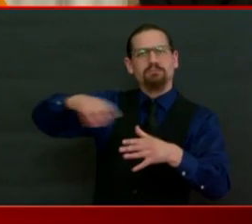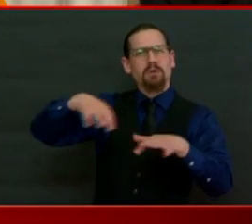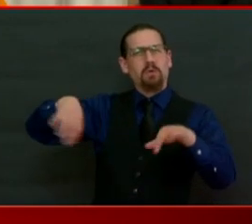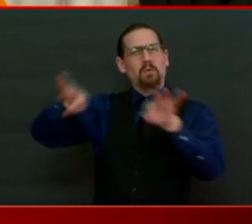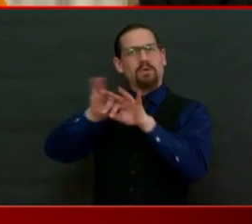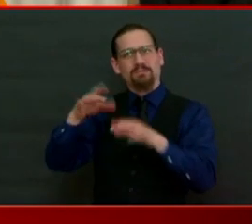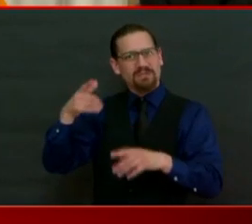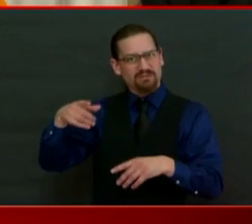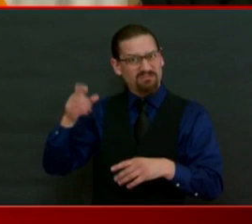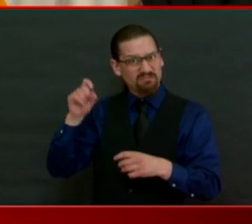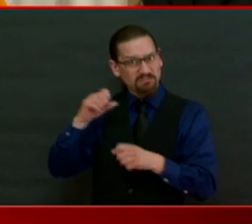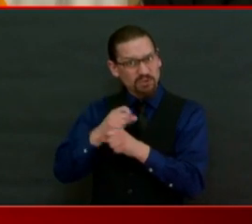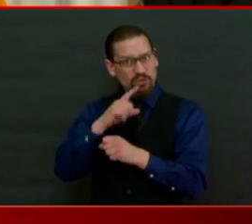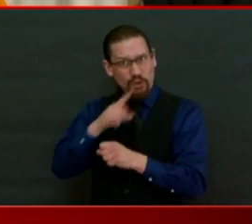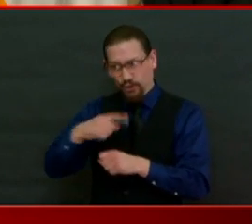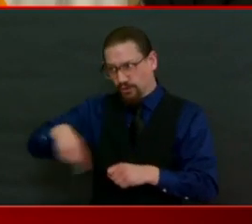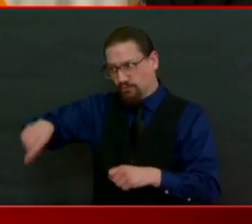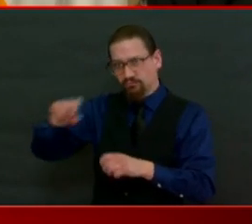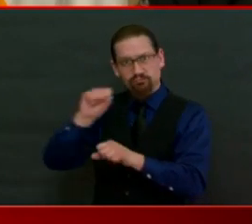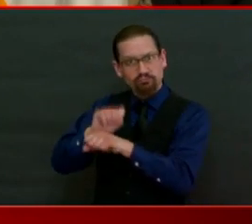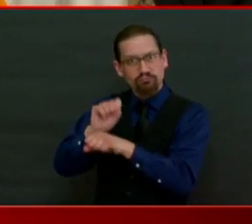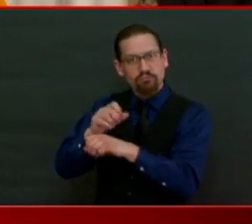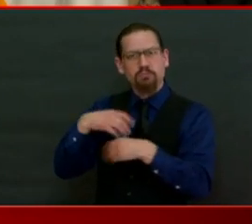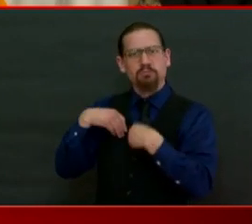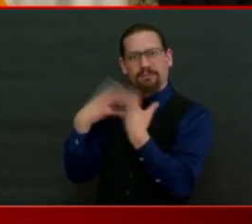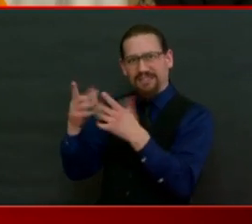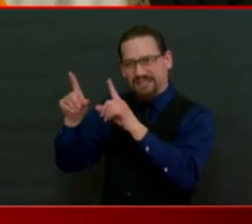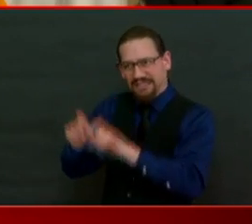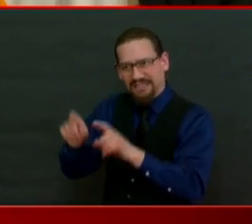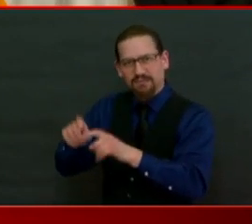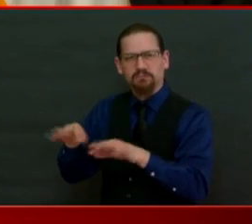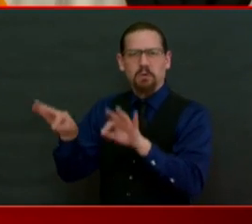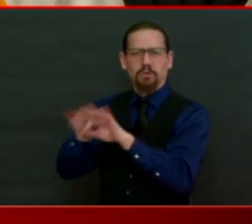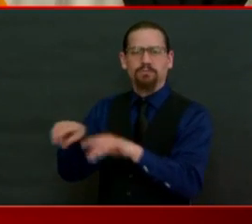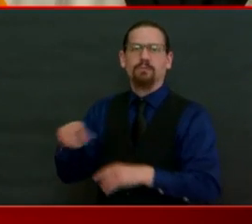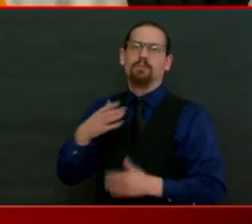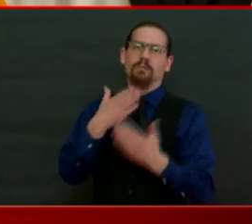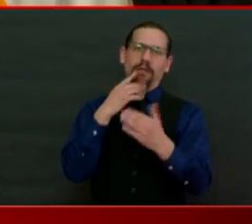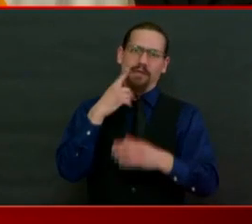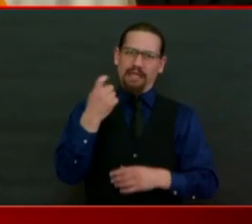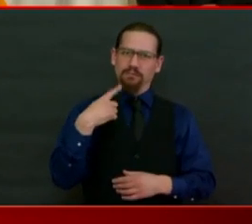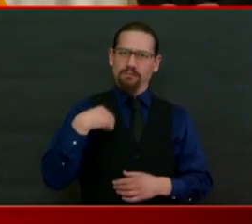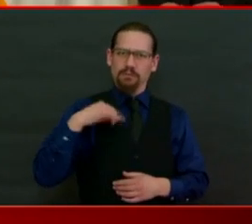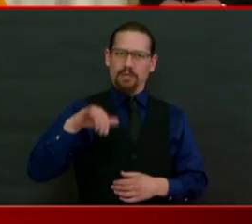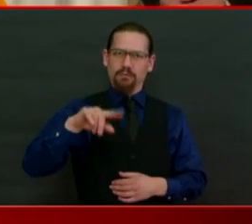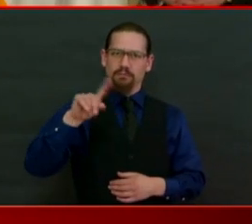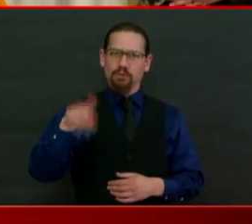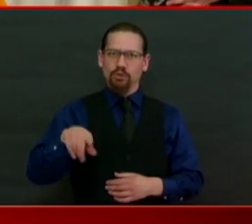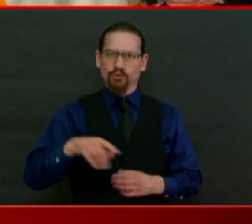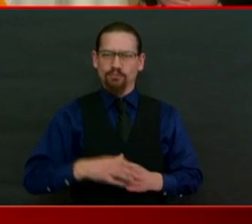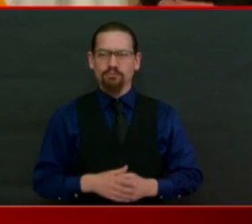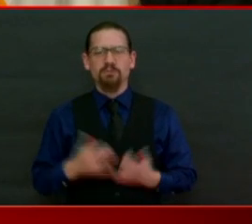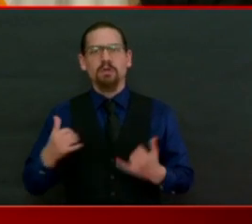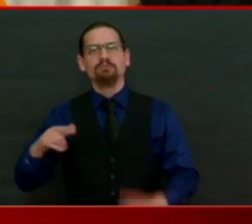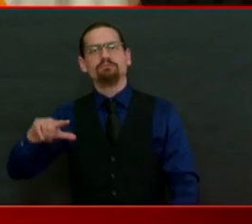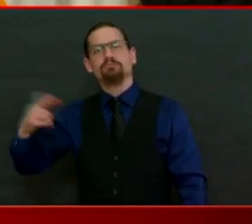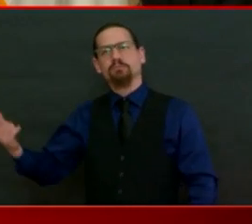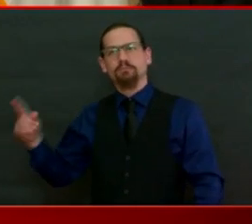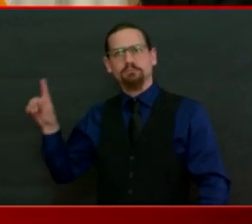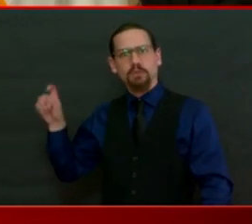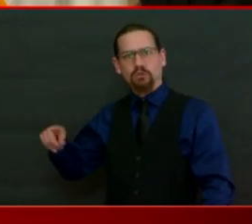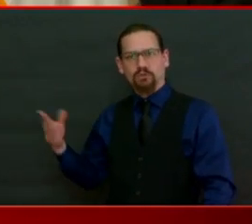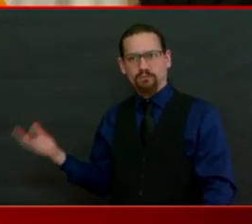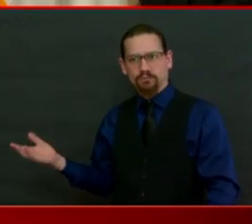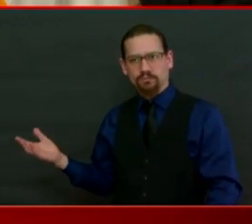appreciate this being raised. Doctor, the next question is from Kathy Gregg of the Providence Journal. I'm going to break it down in stages. How many of the